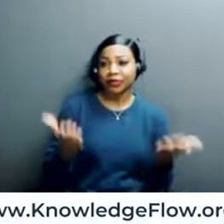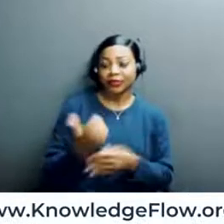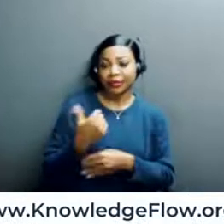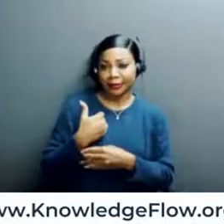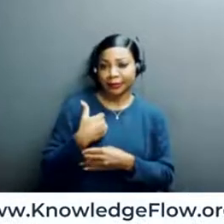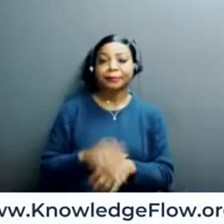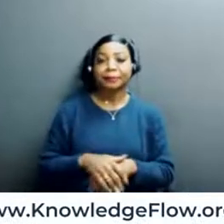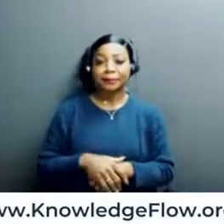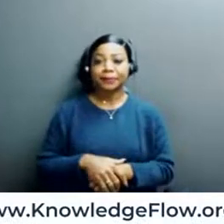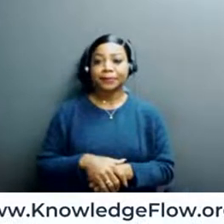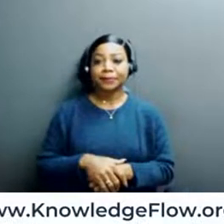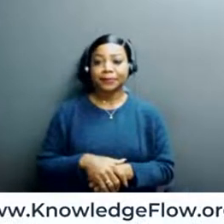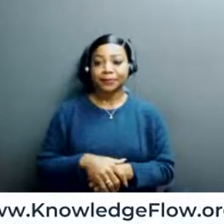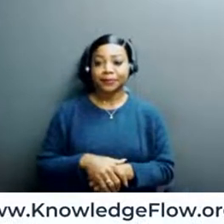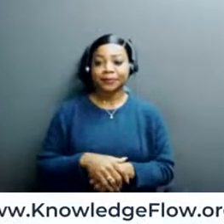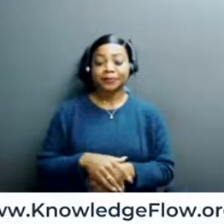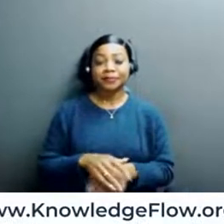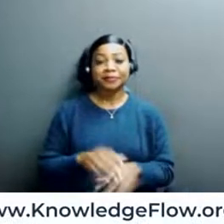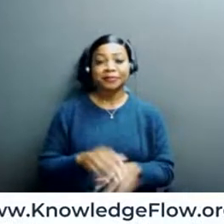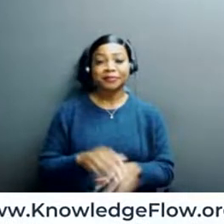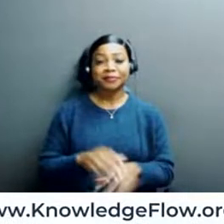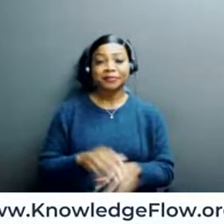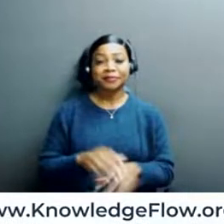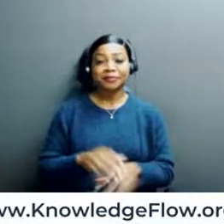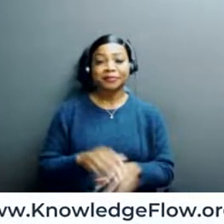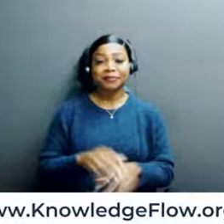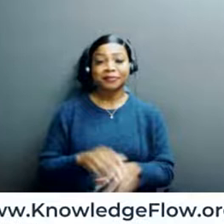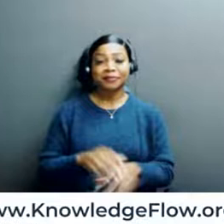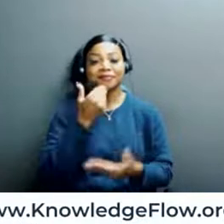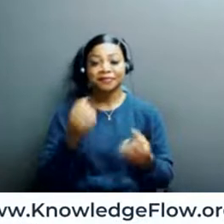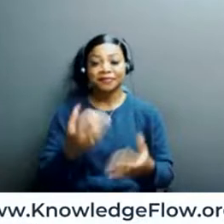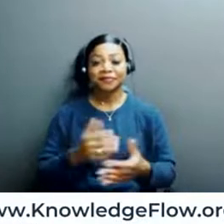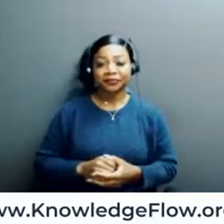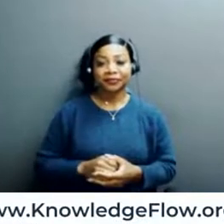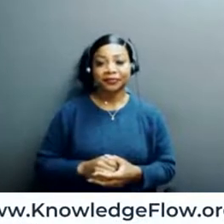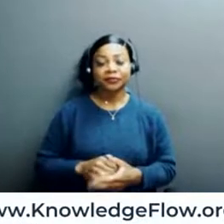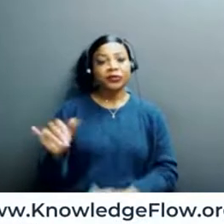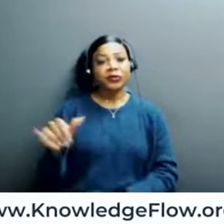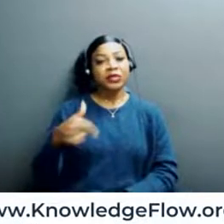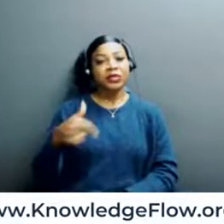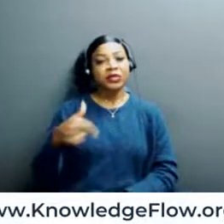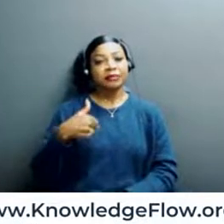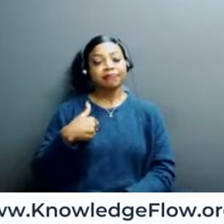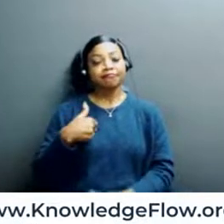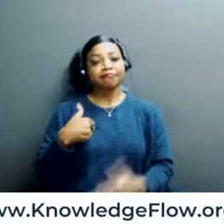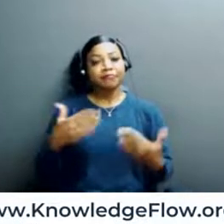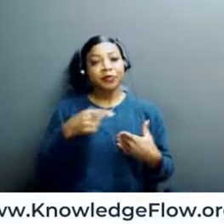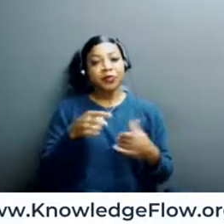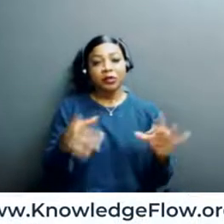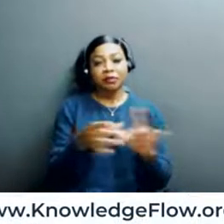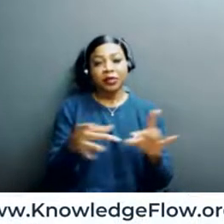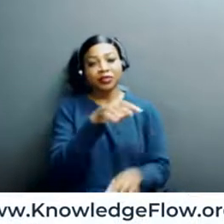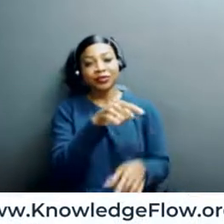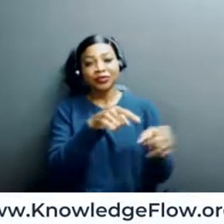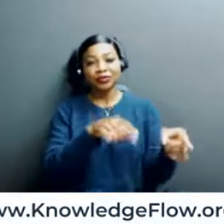That's an excellent answer. Thank you very much. And I'm glad that you mentioned Ms. Gelman, because I guess